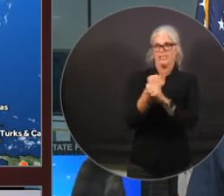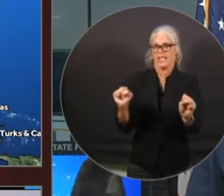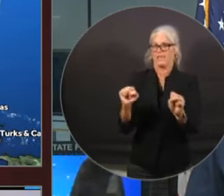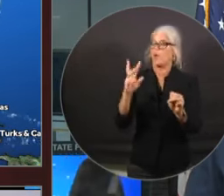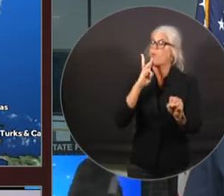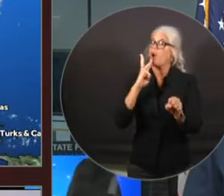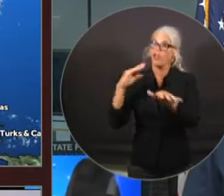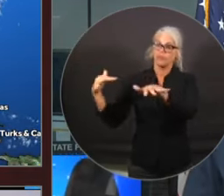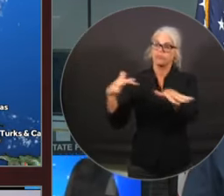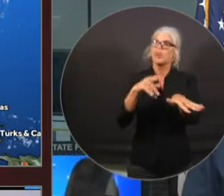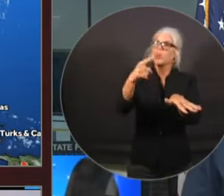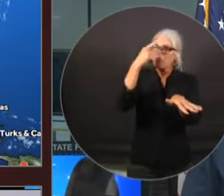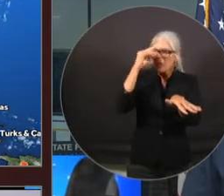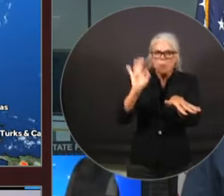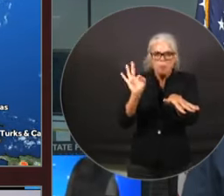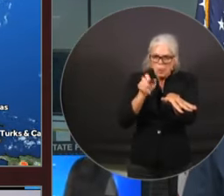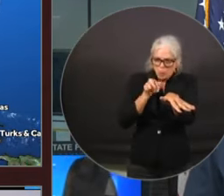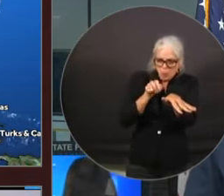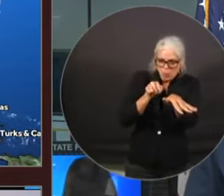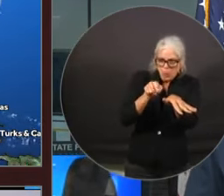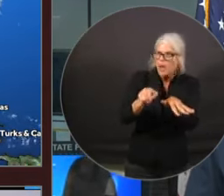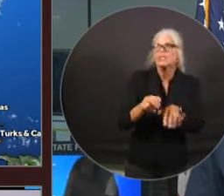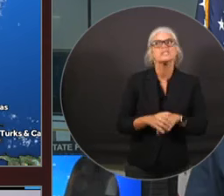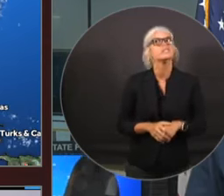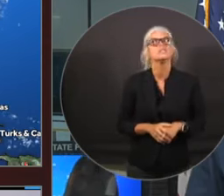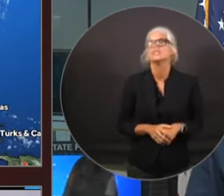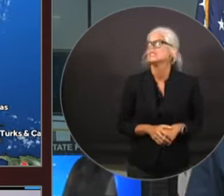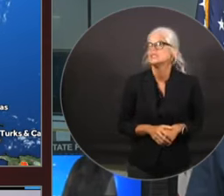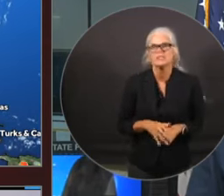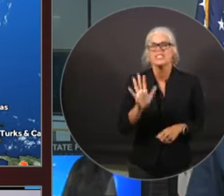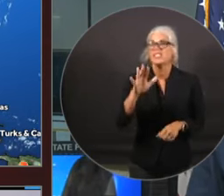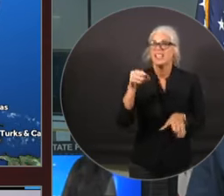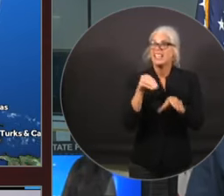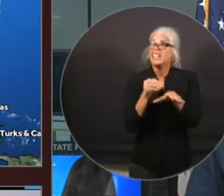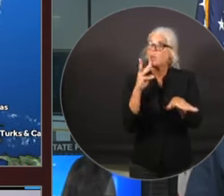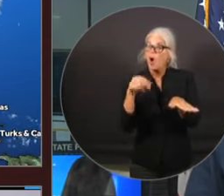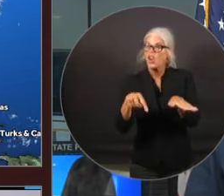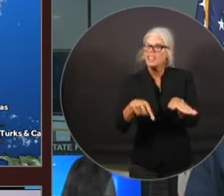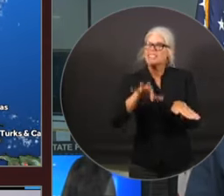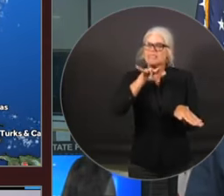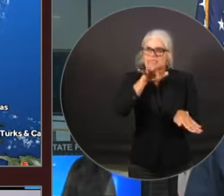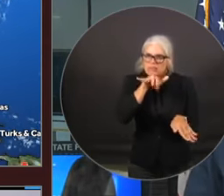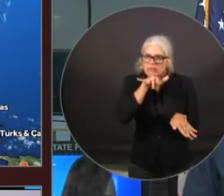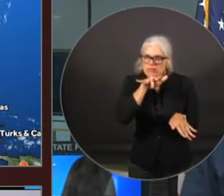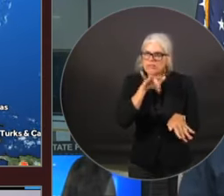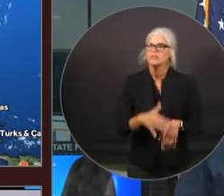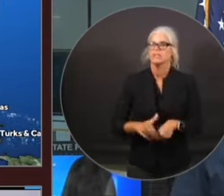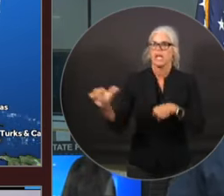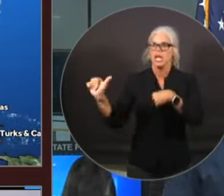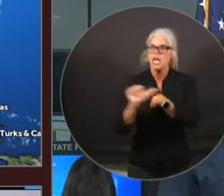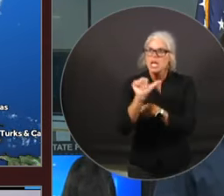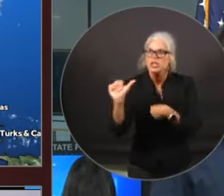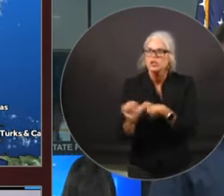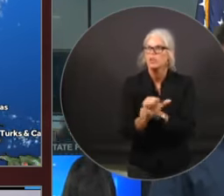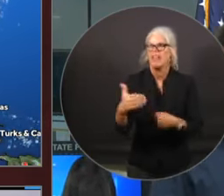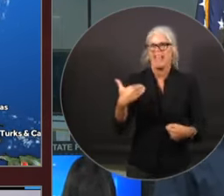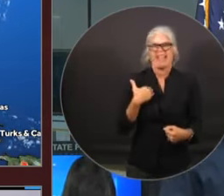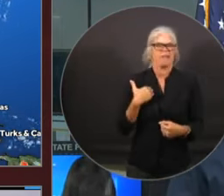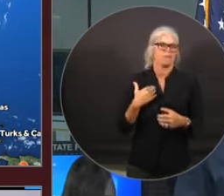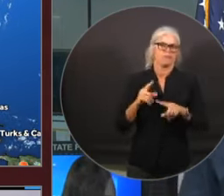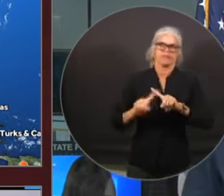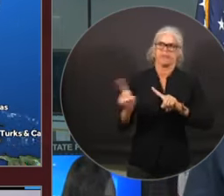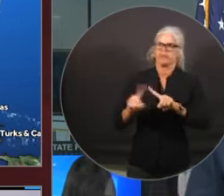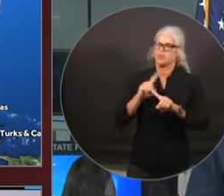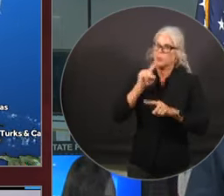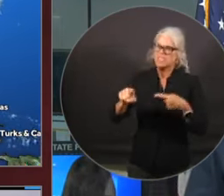drowning, but floodwaters are gross and unsafe and can contain many hazards. So please, please make sure that you are not